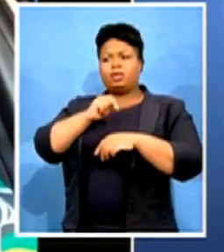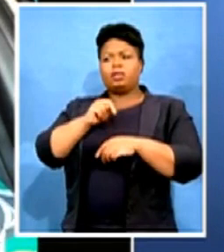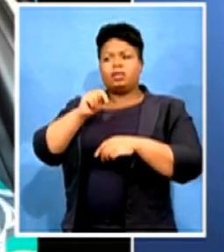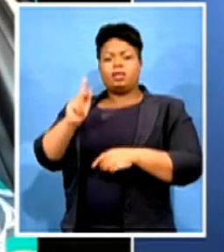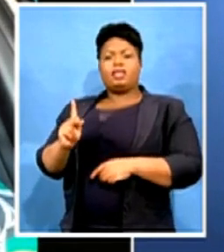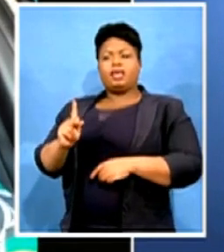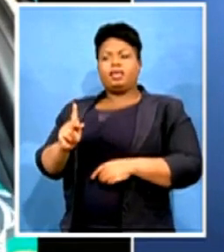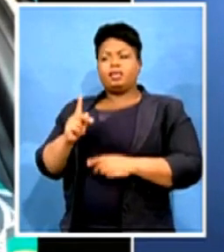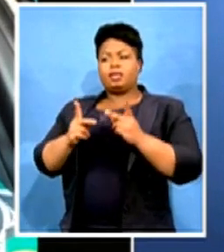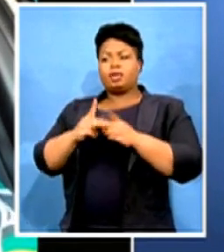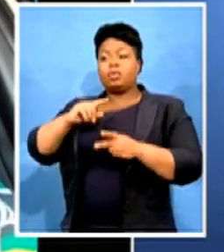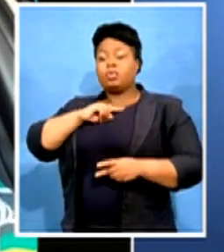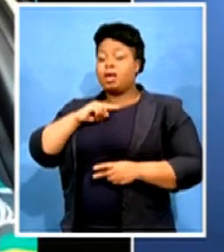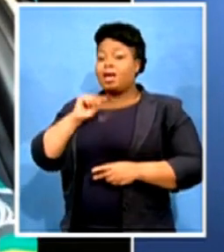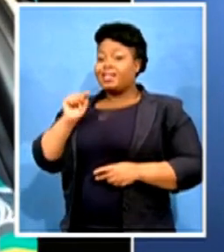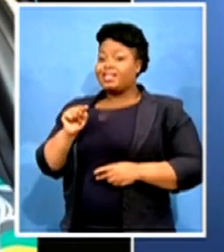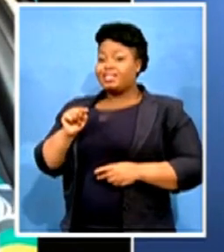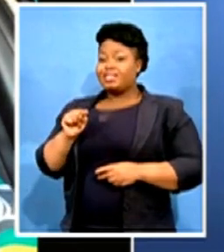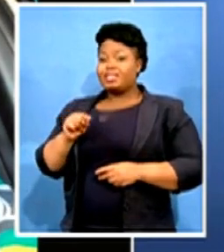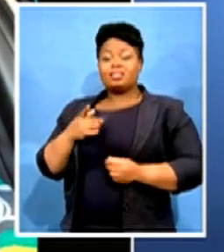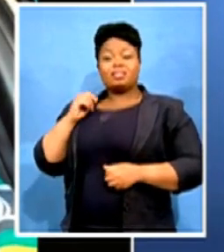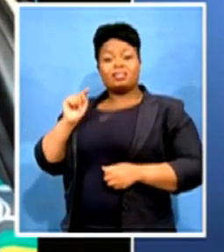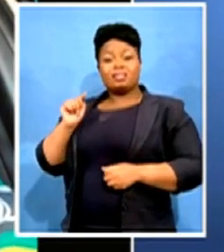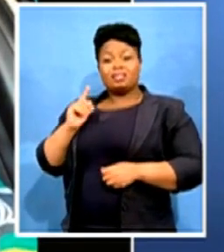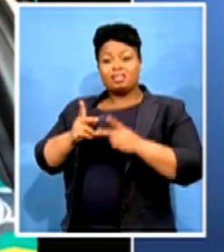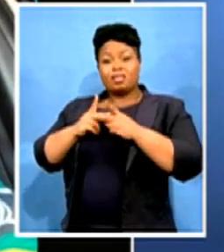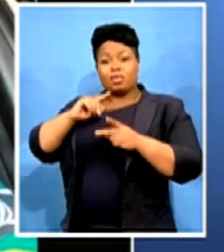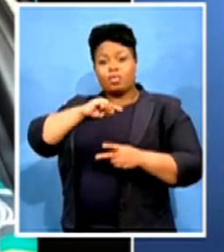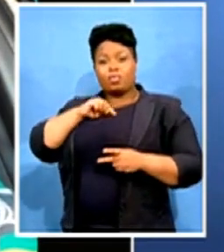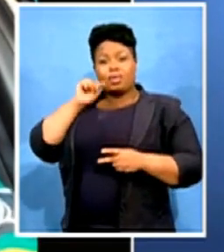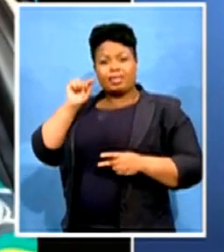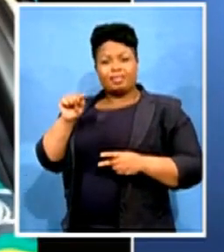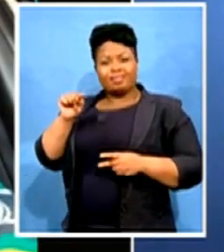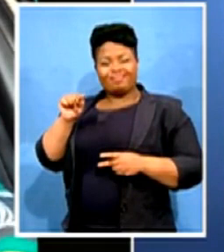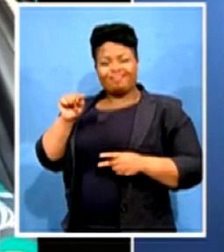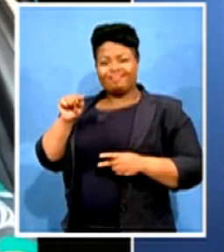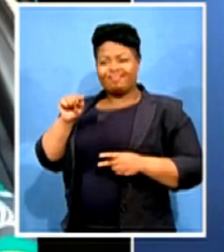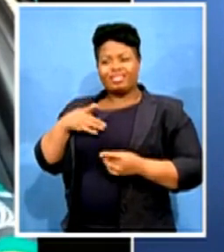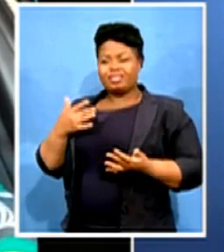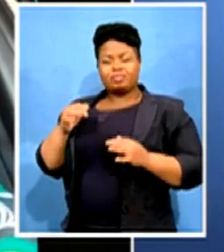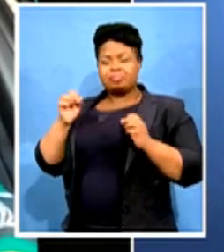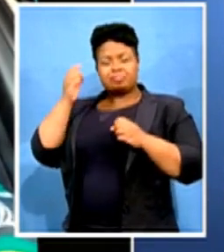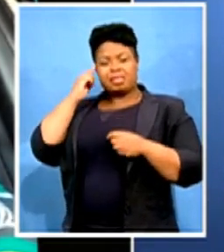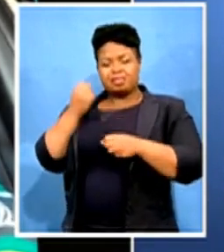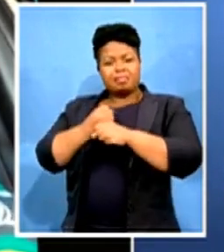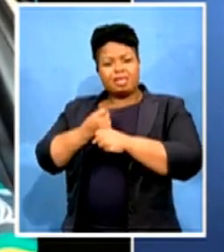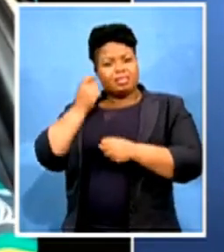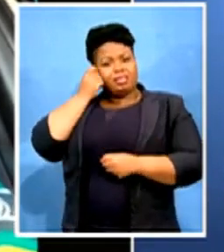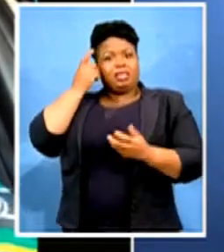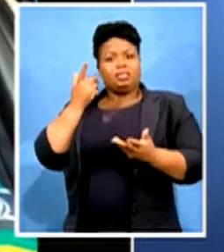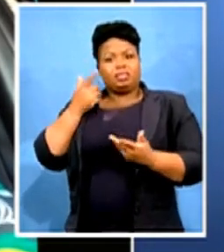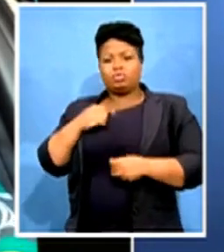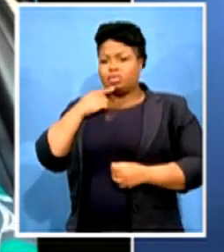irrational. And this has got no sense of saying it is accurate in terms of the outcomes.